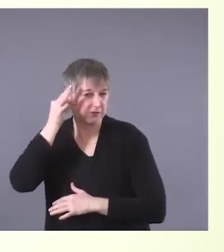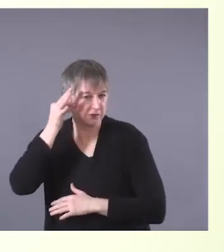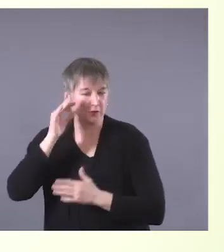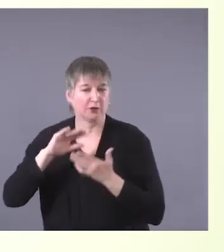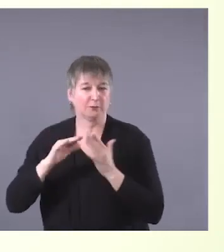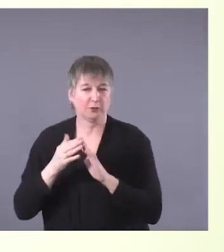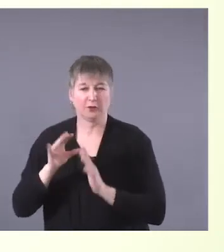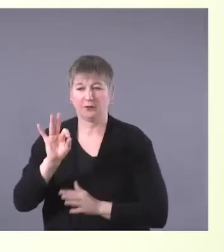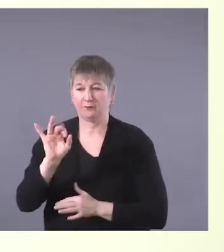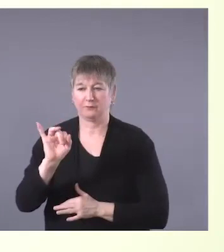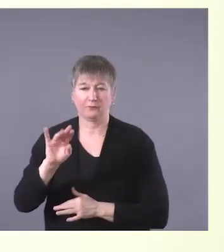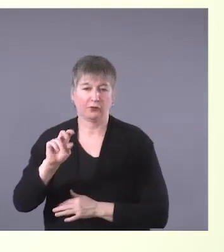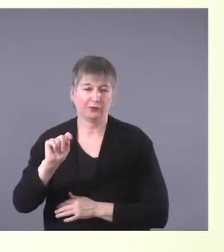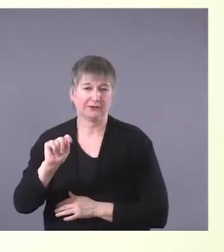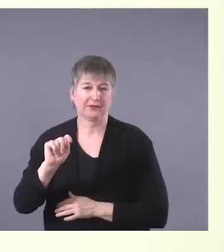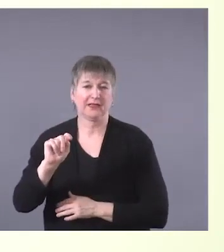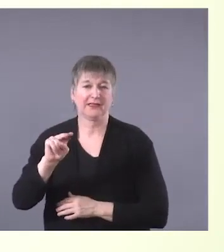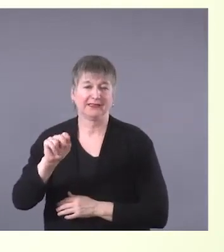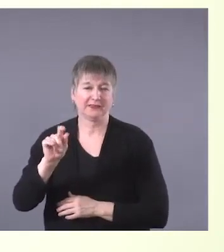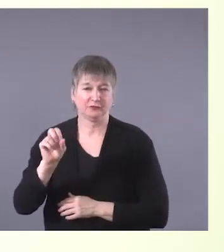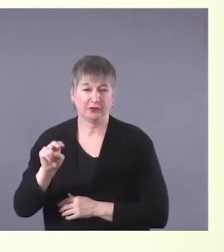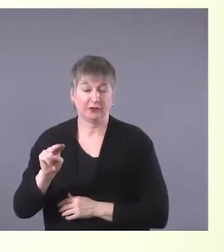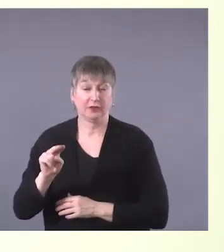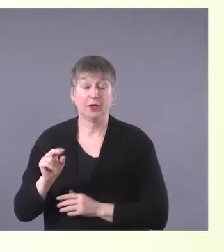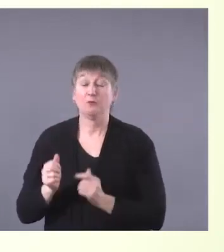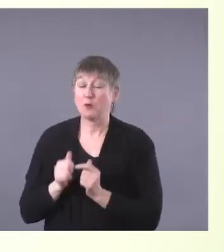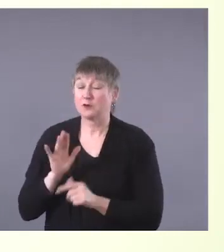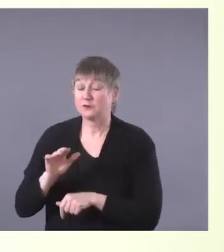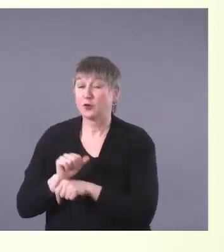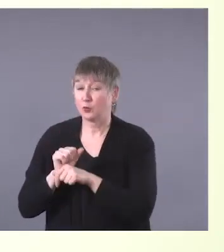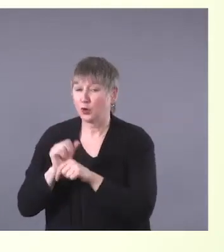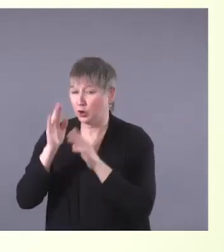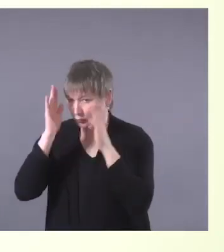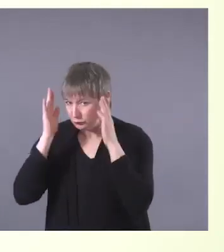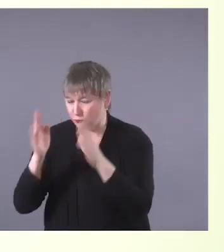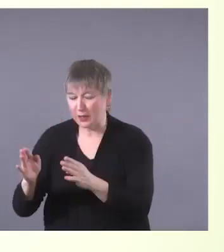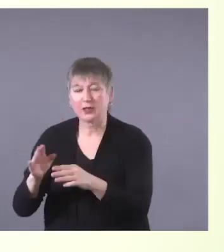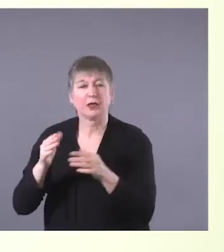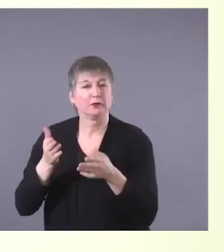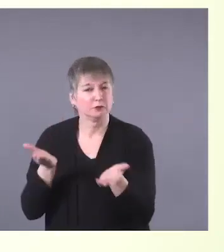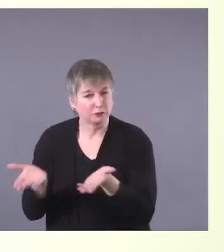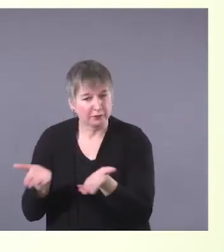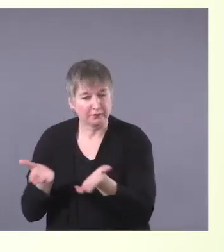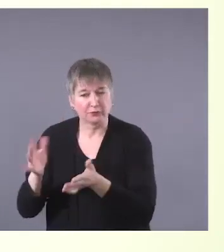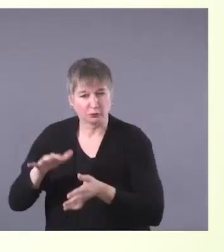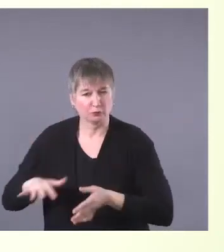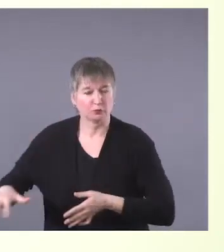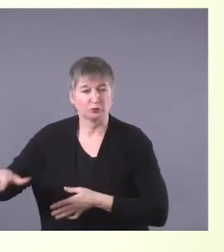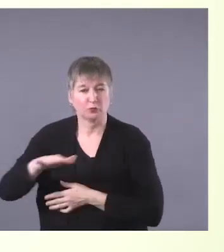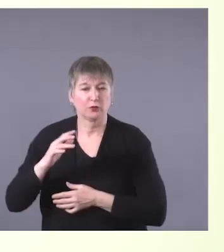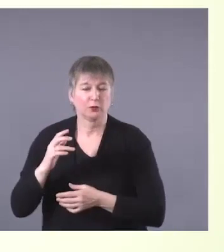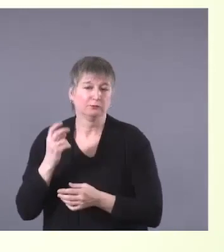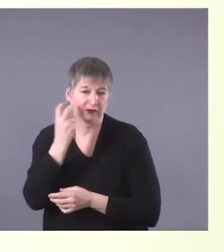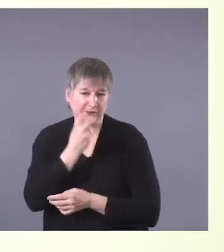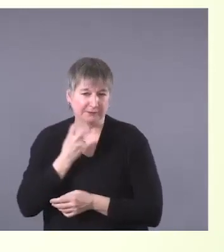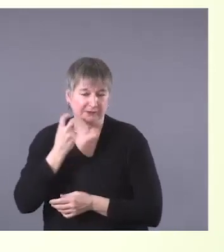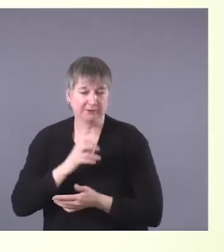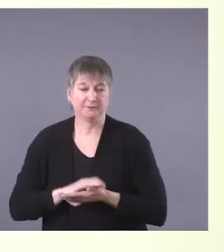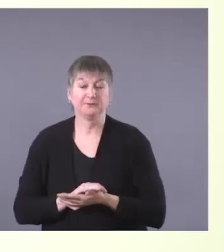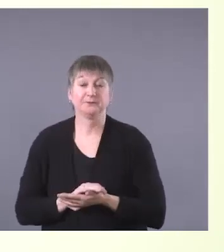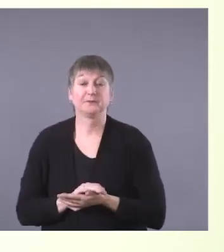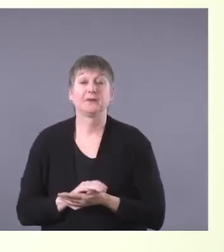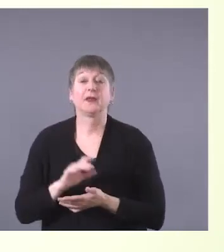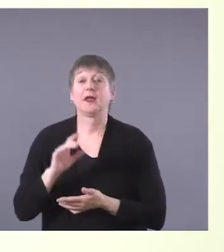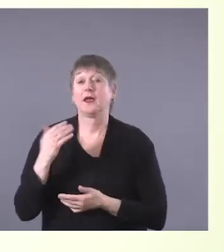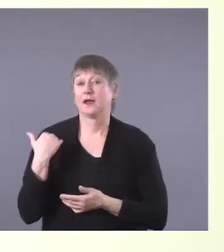has involved providing services directly to the communities as a speech language pathologist. In 2017,